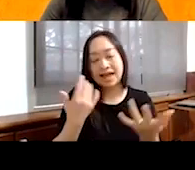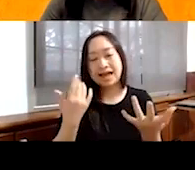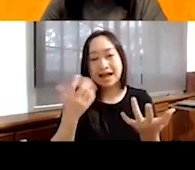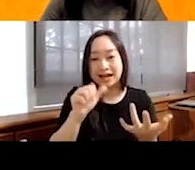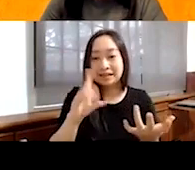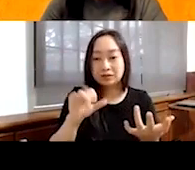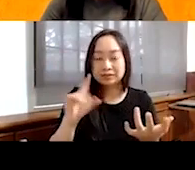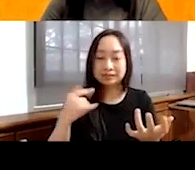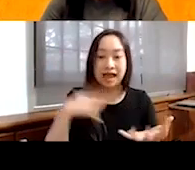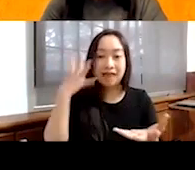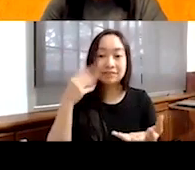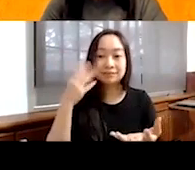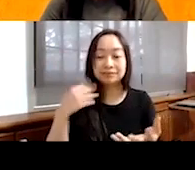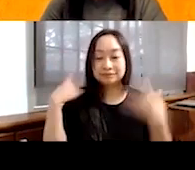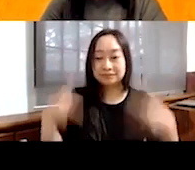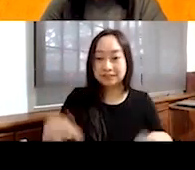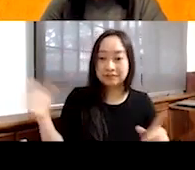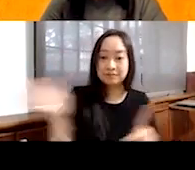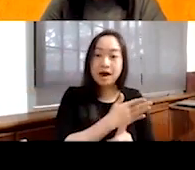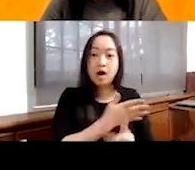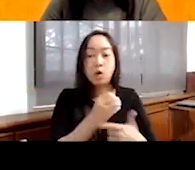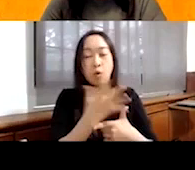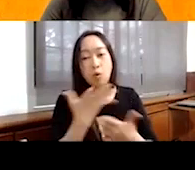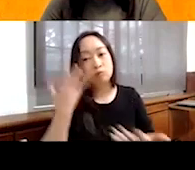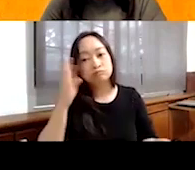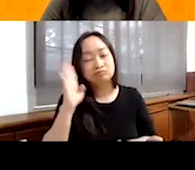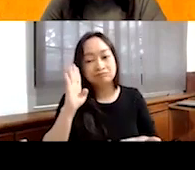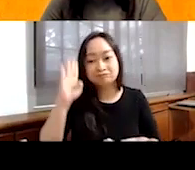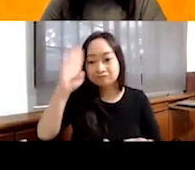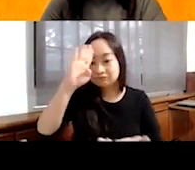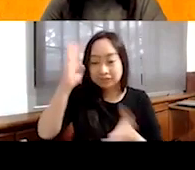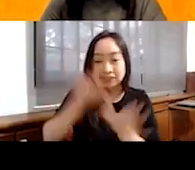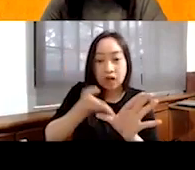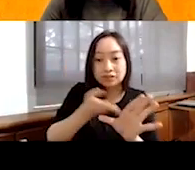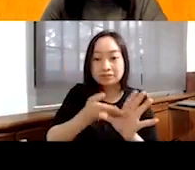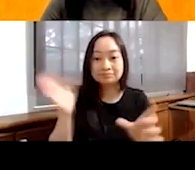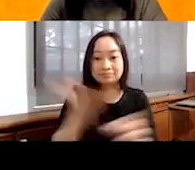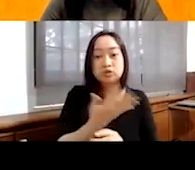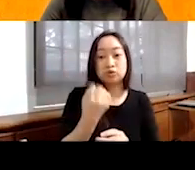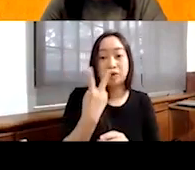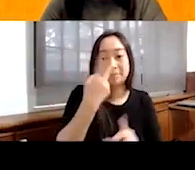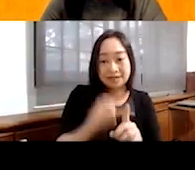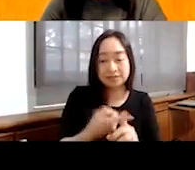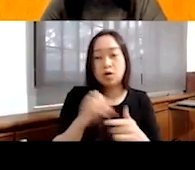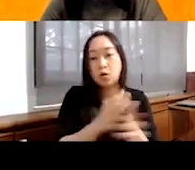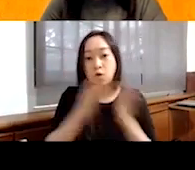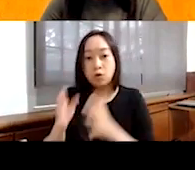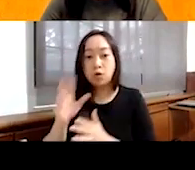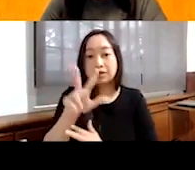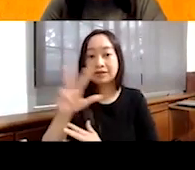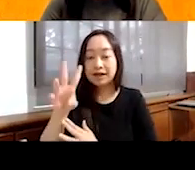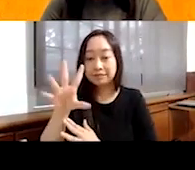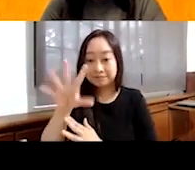physical violence and or psychological aggression in the past 12 months, while only 35% of caregivers